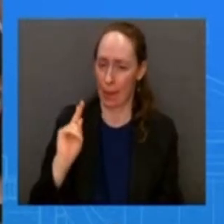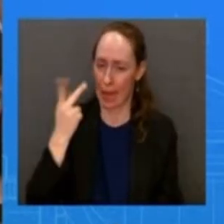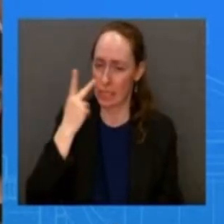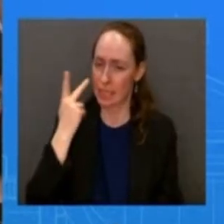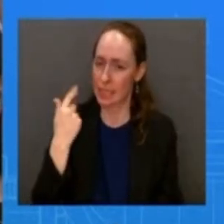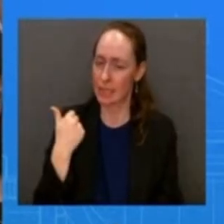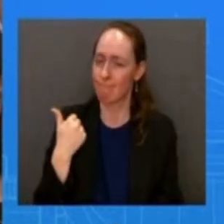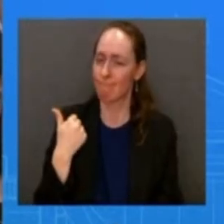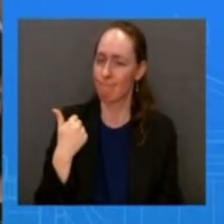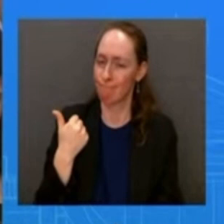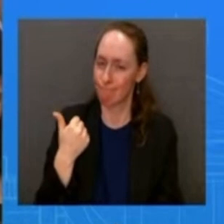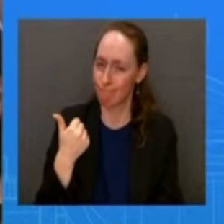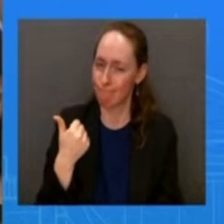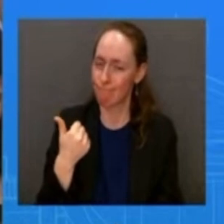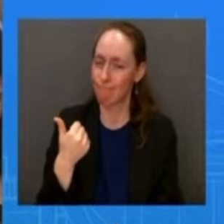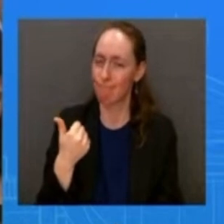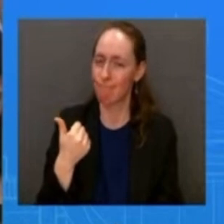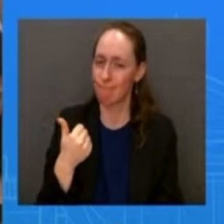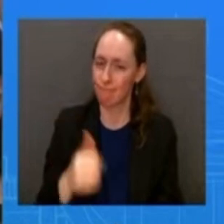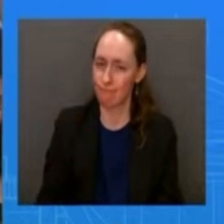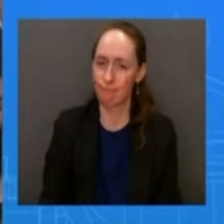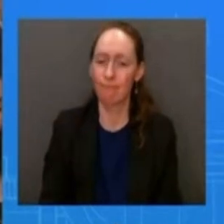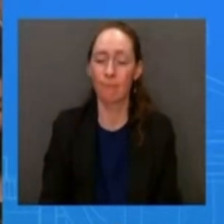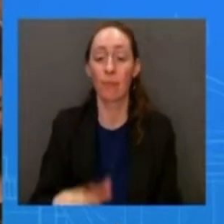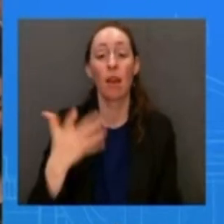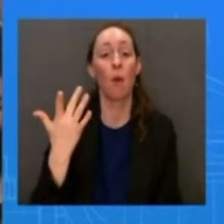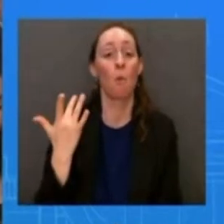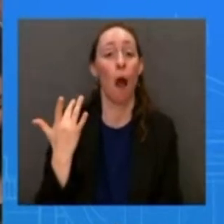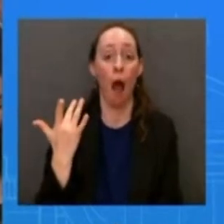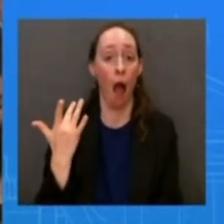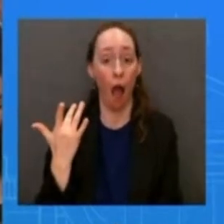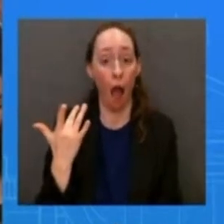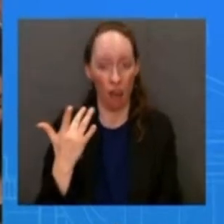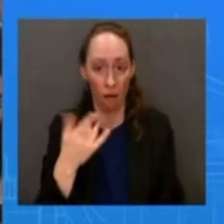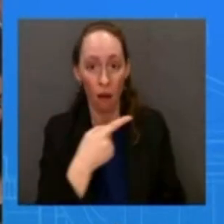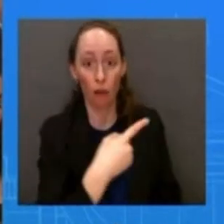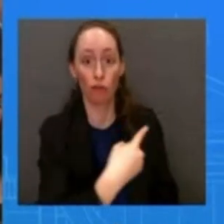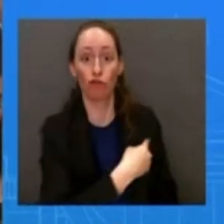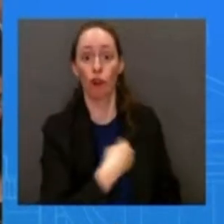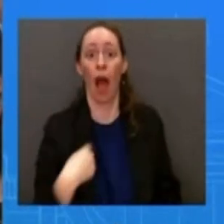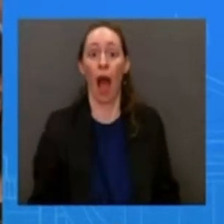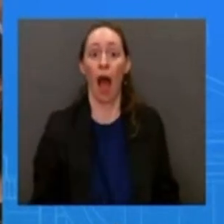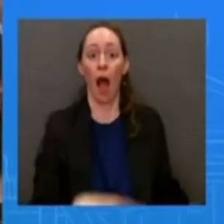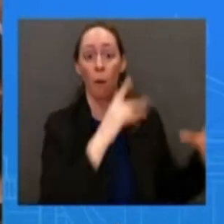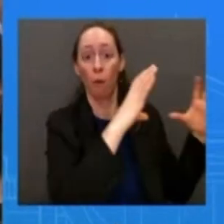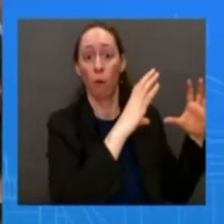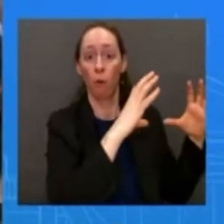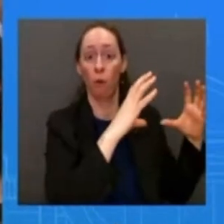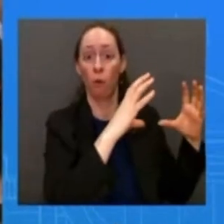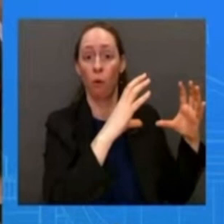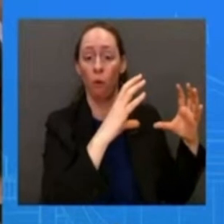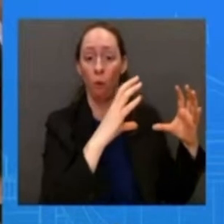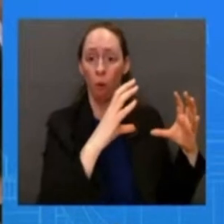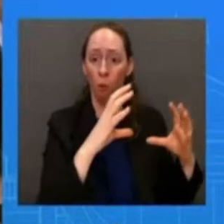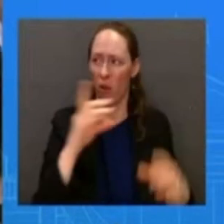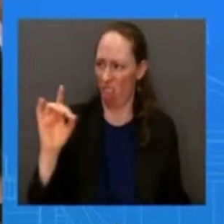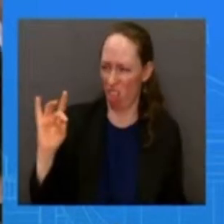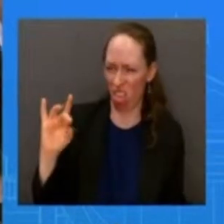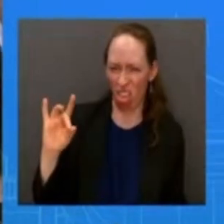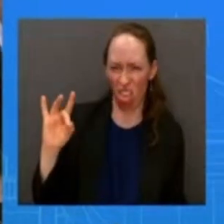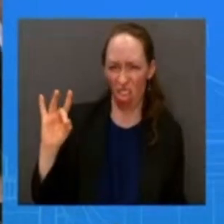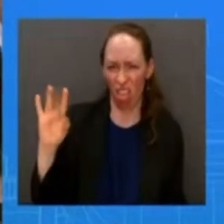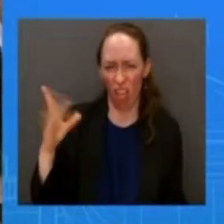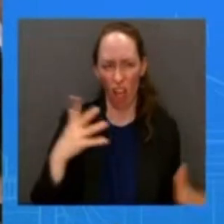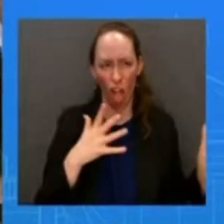chinese spy balloon for waiting too long in other words that he he was criticized for waiting too long in the first balloon and so the reaction